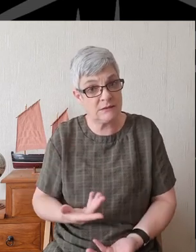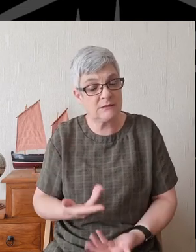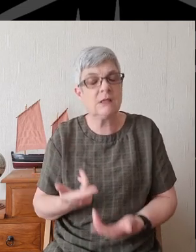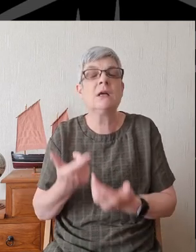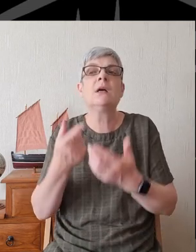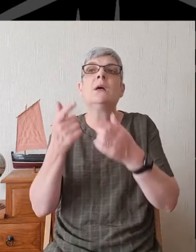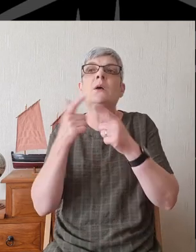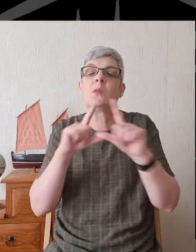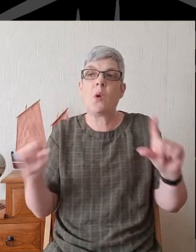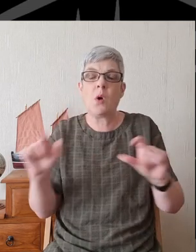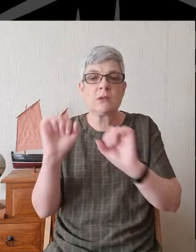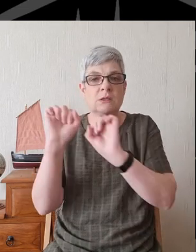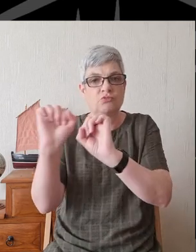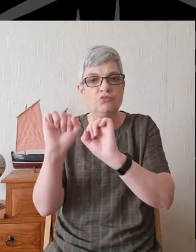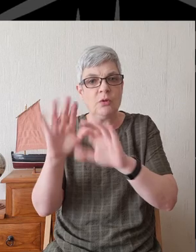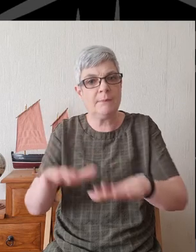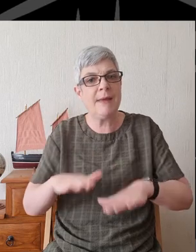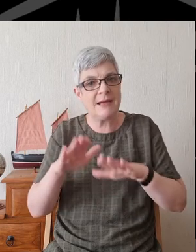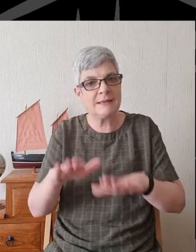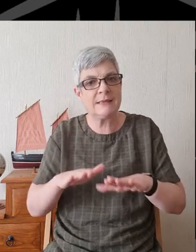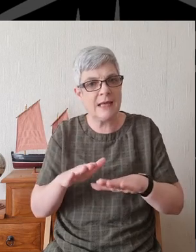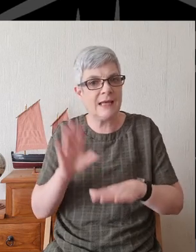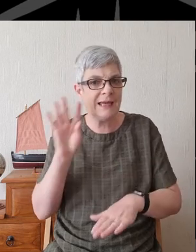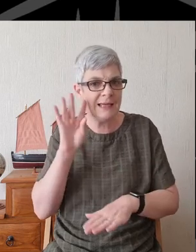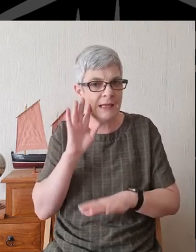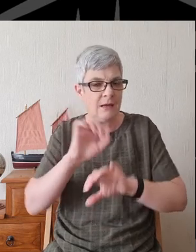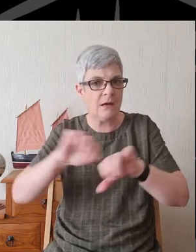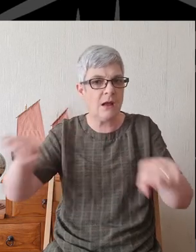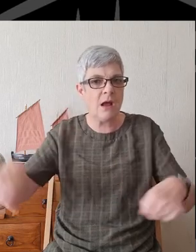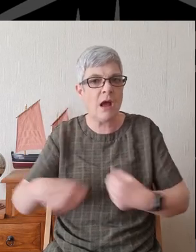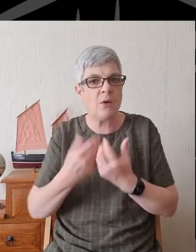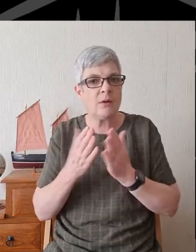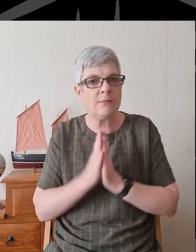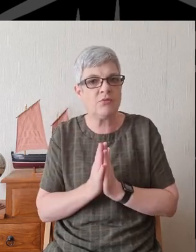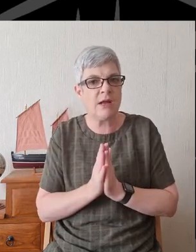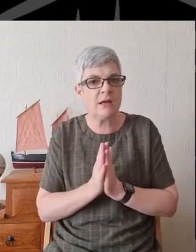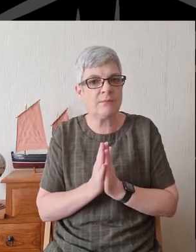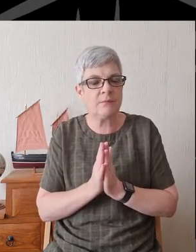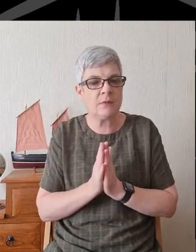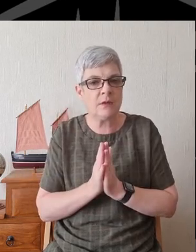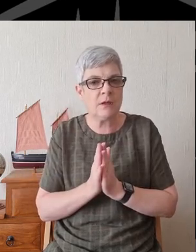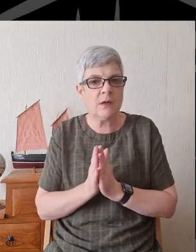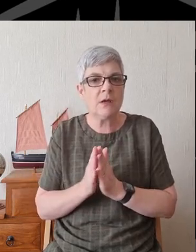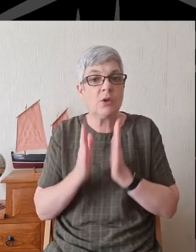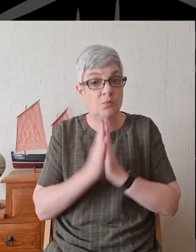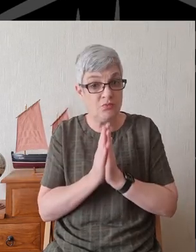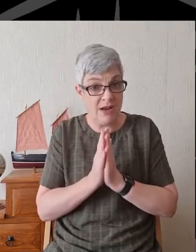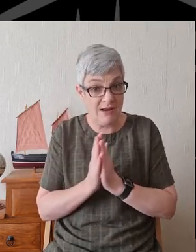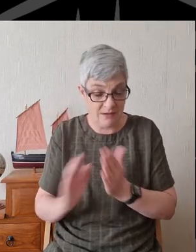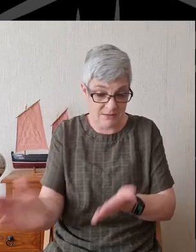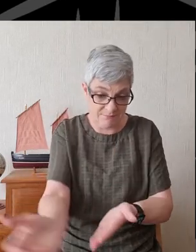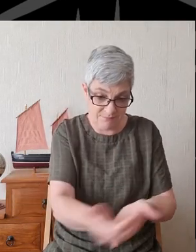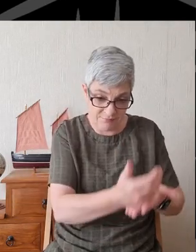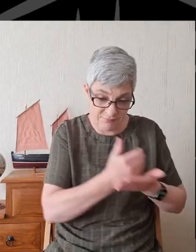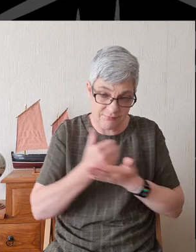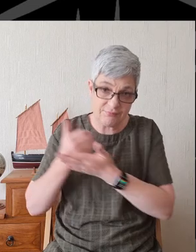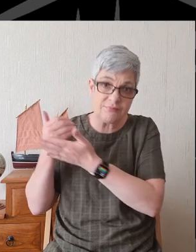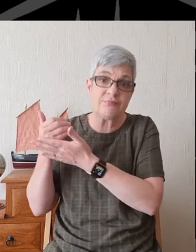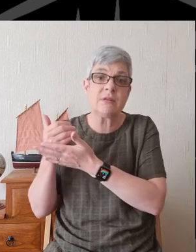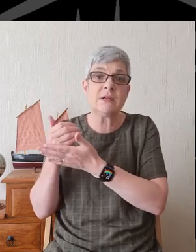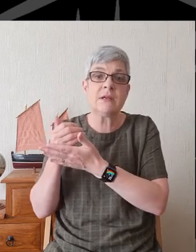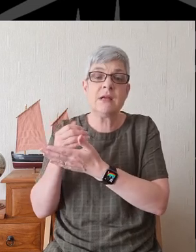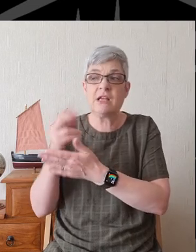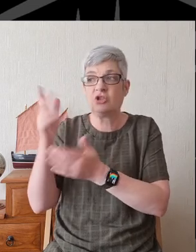in your mercy Hear our prayer All these prayers We bring in the name Of Jesus